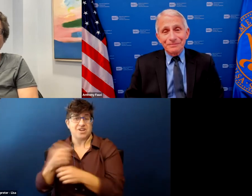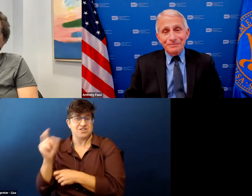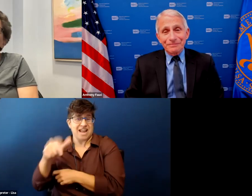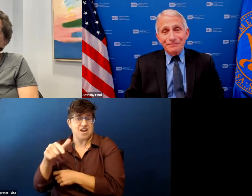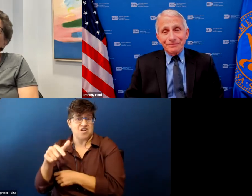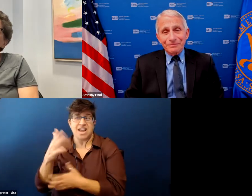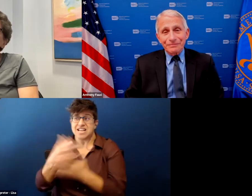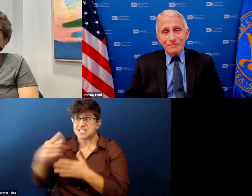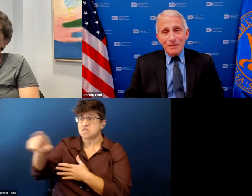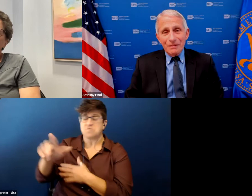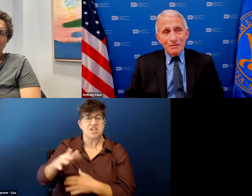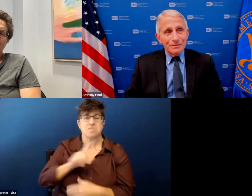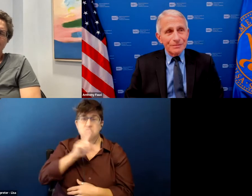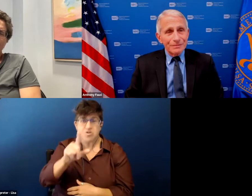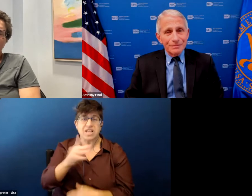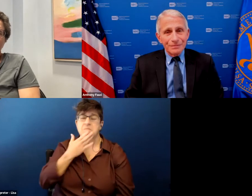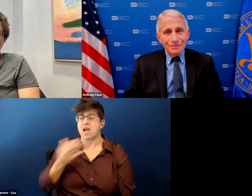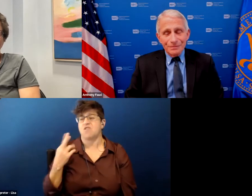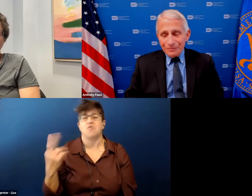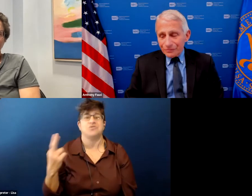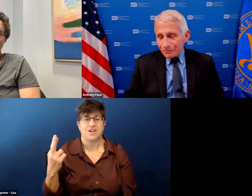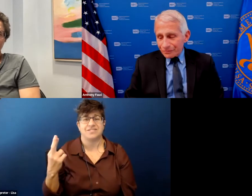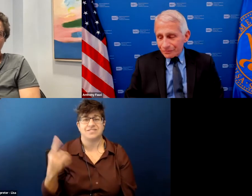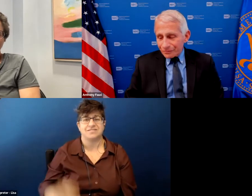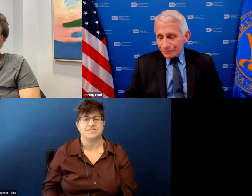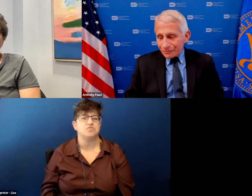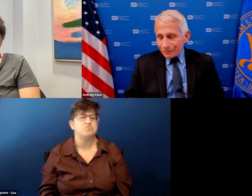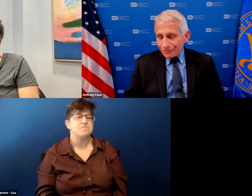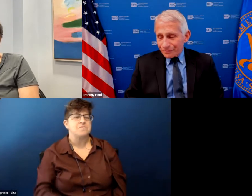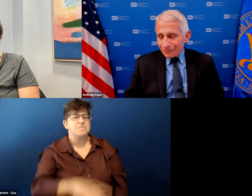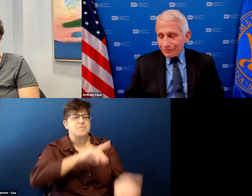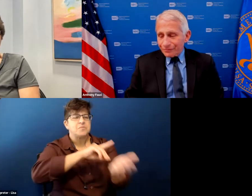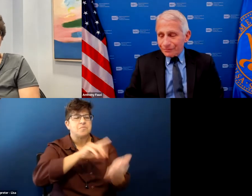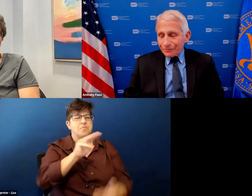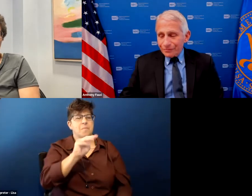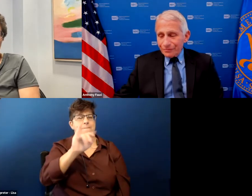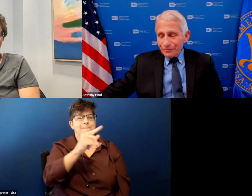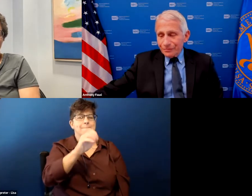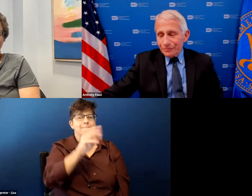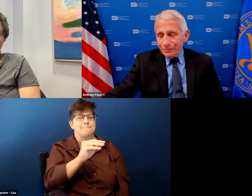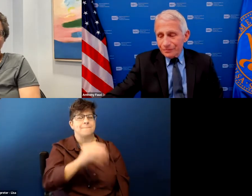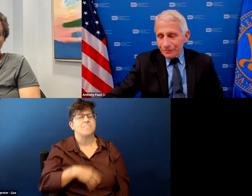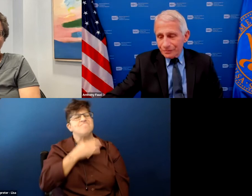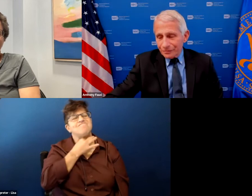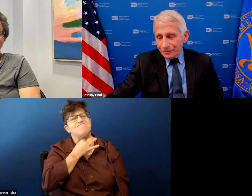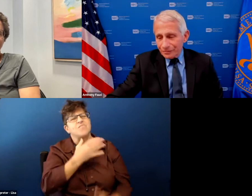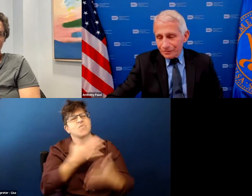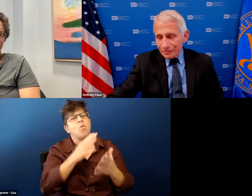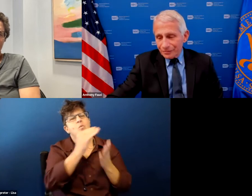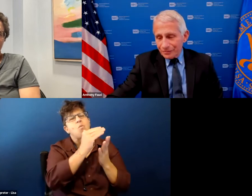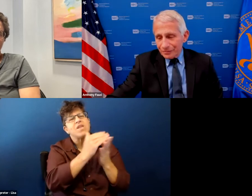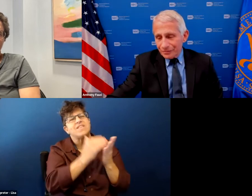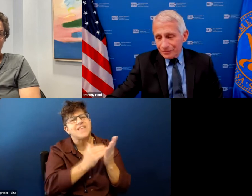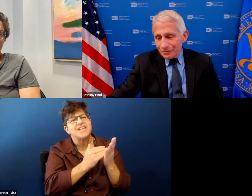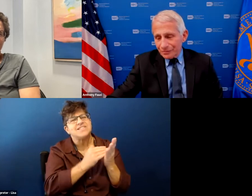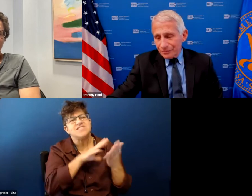i wonder what lessons you took from the aids crisis that you have turned back to